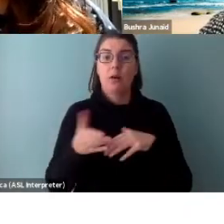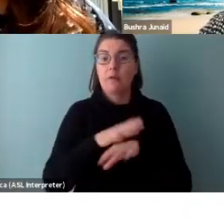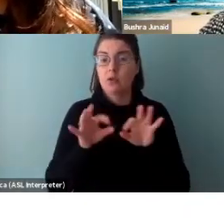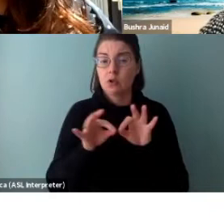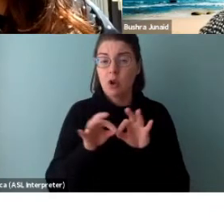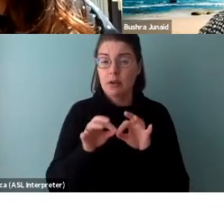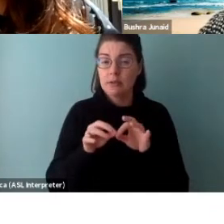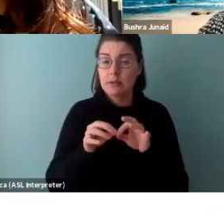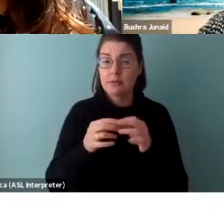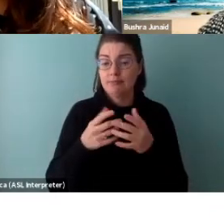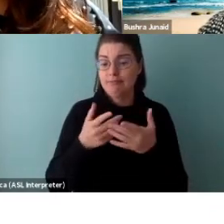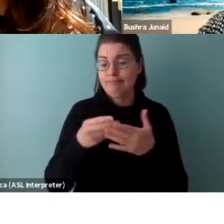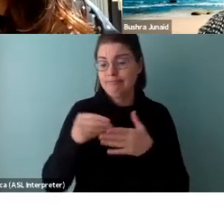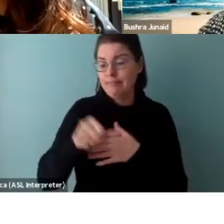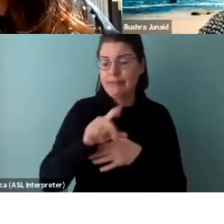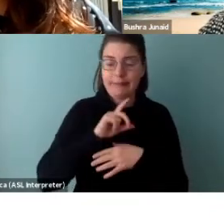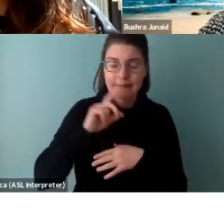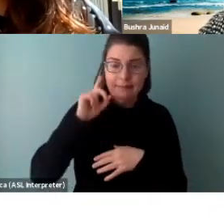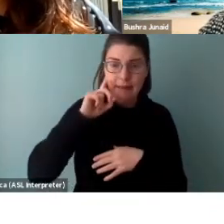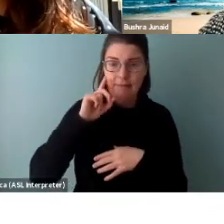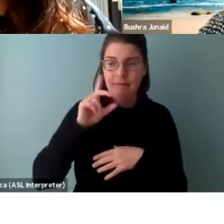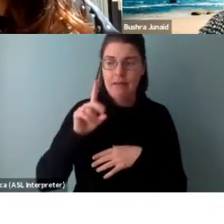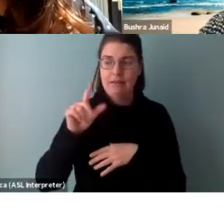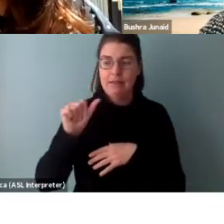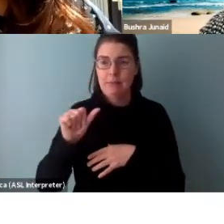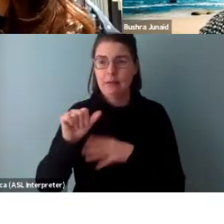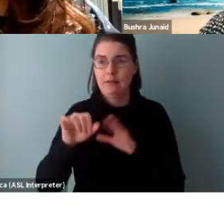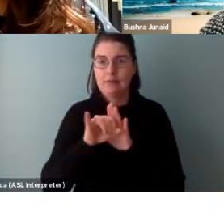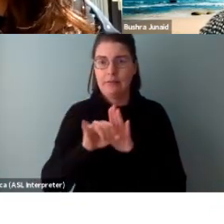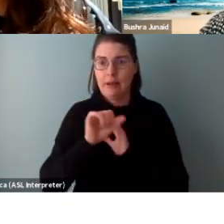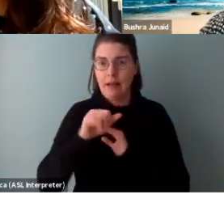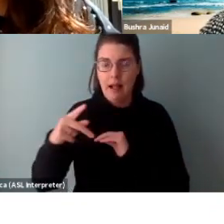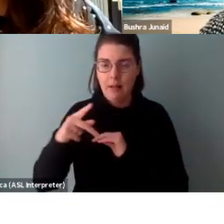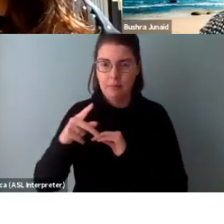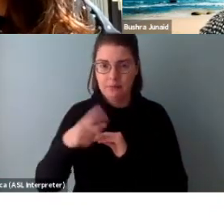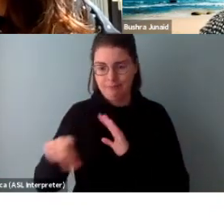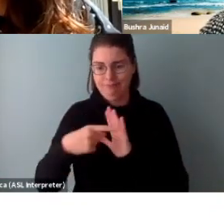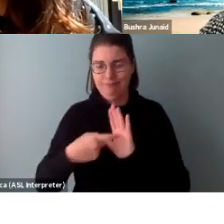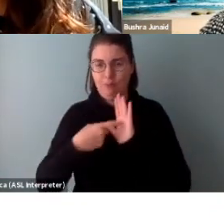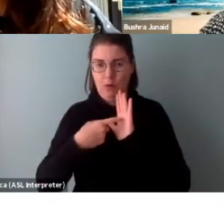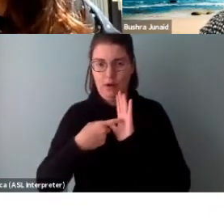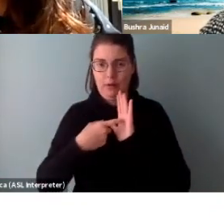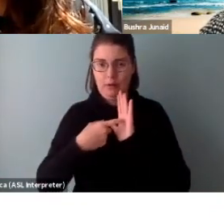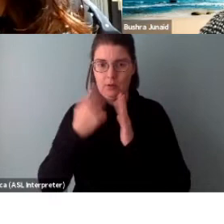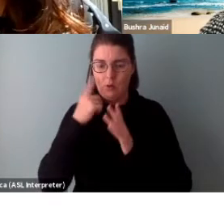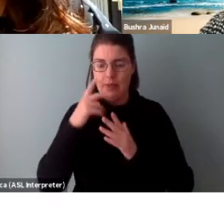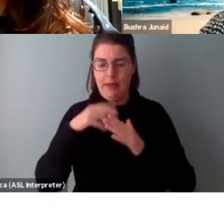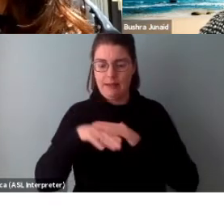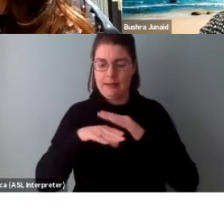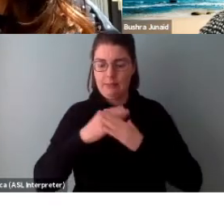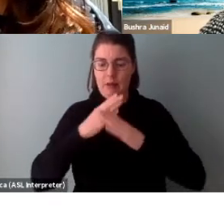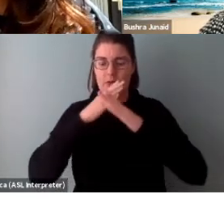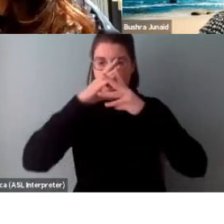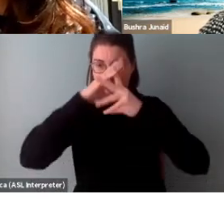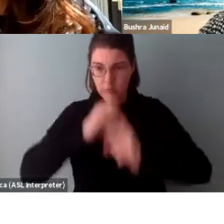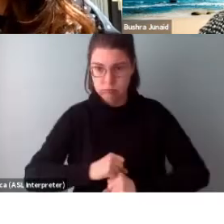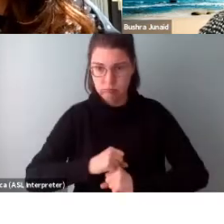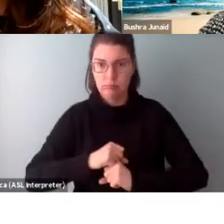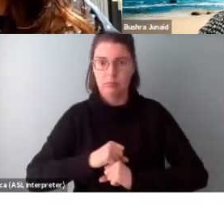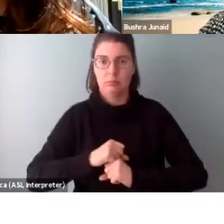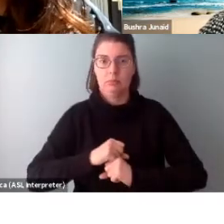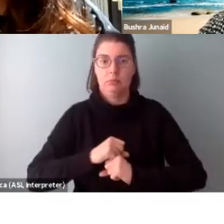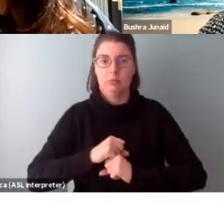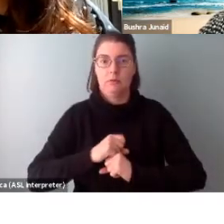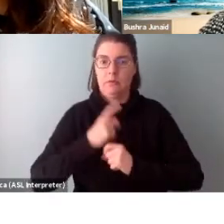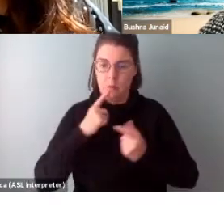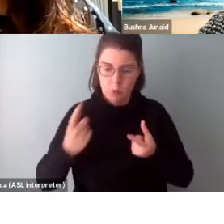that deaf and disability identifying applicants require in order to remove accessibility barriers in carrying out